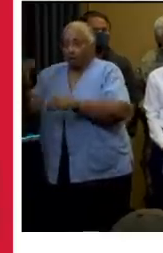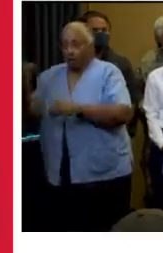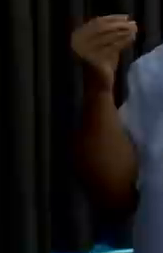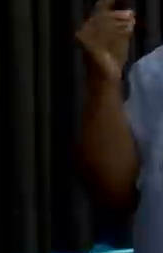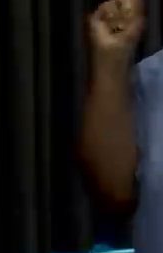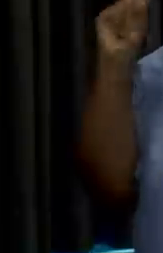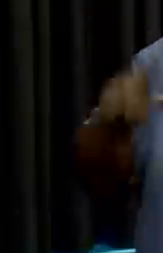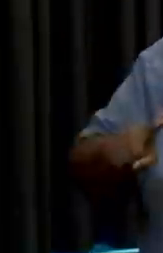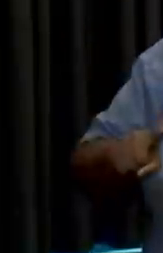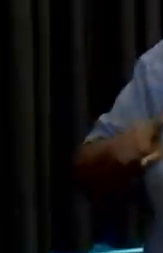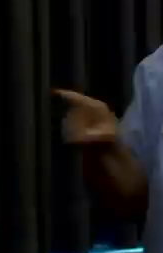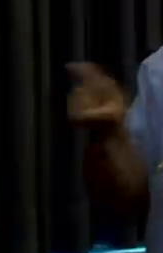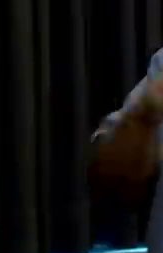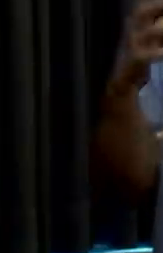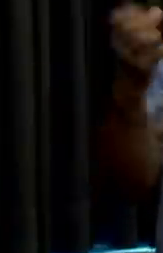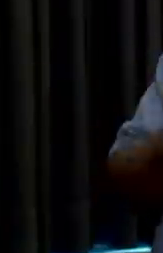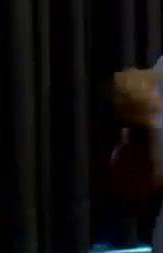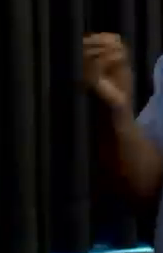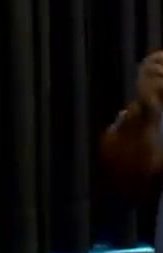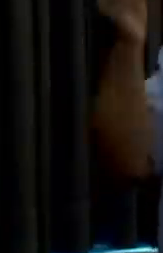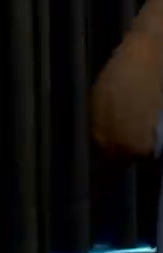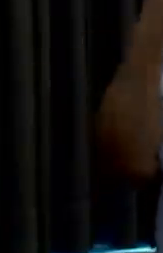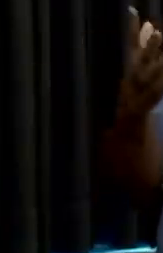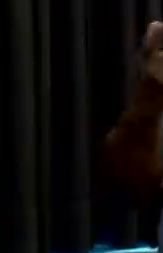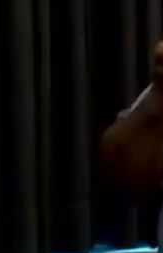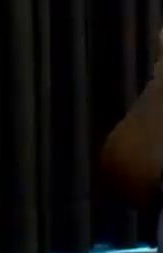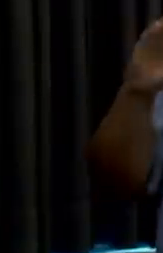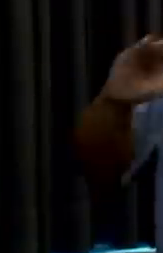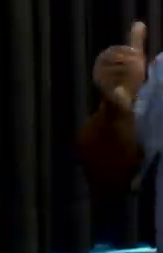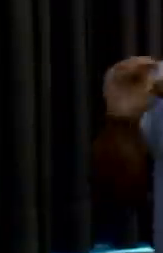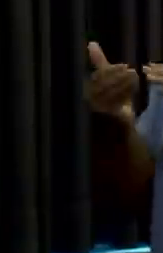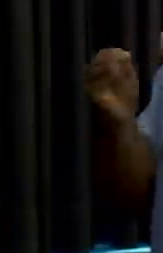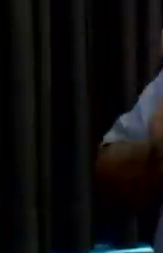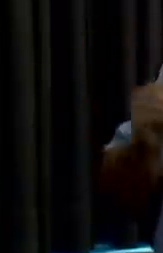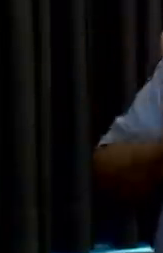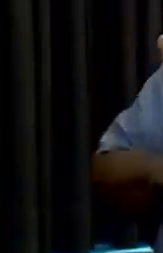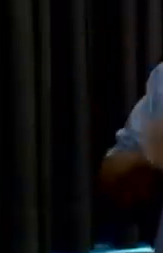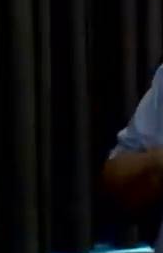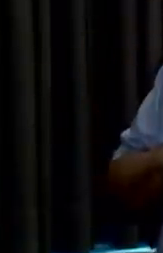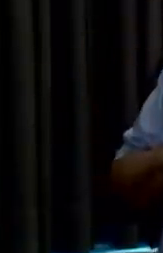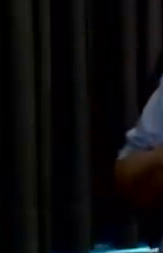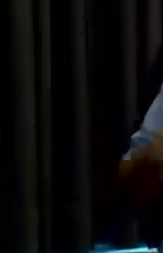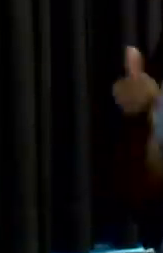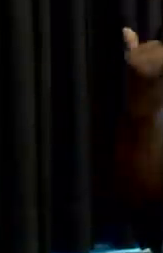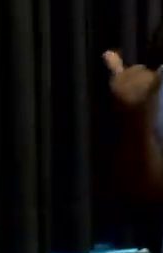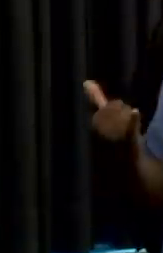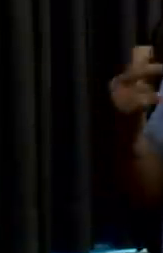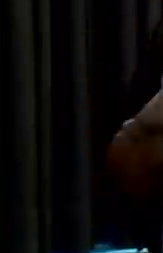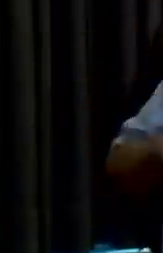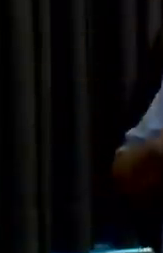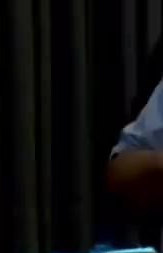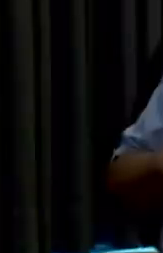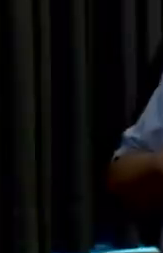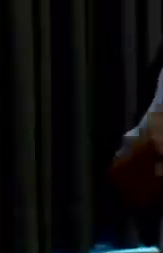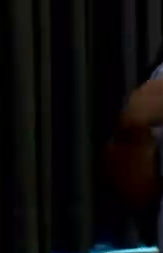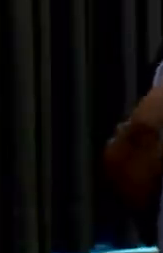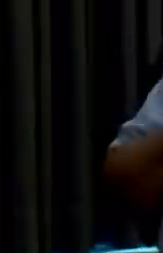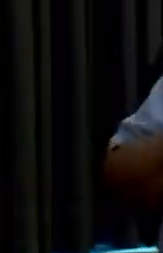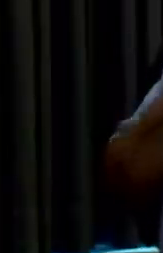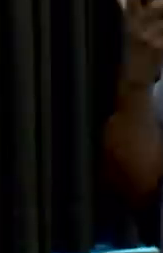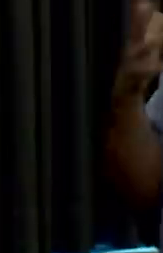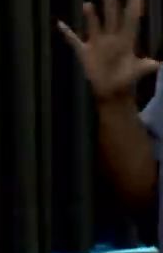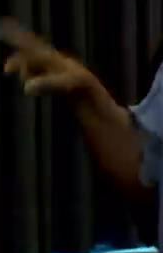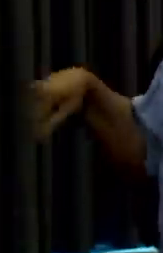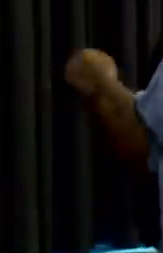receive more information from the city of New Orleans. Now is the time that we have been preparing